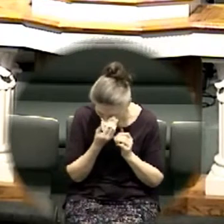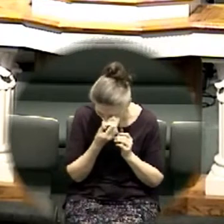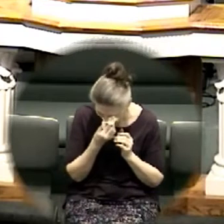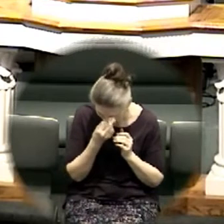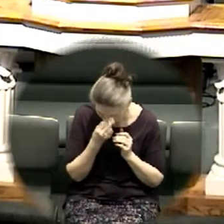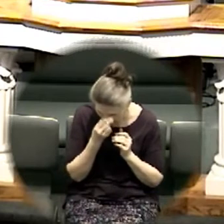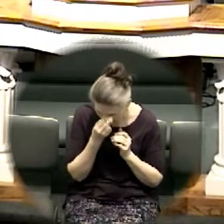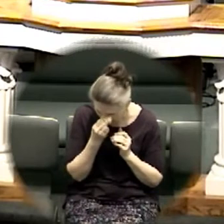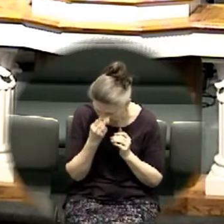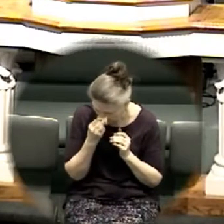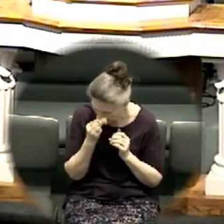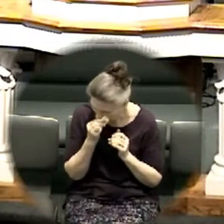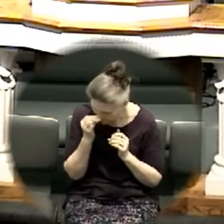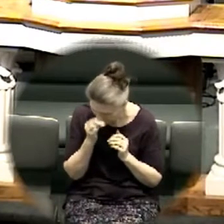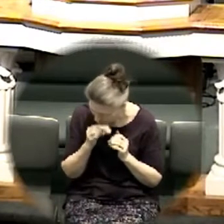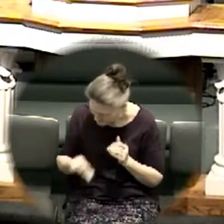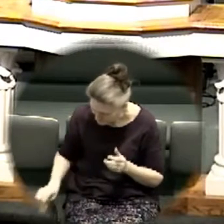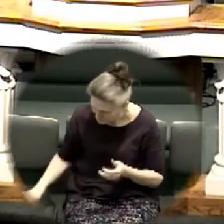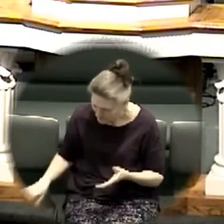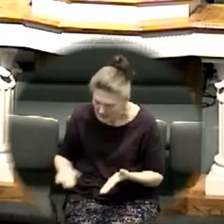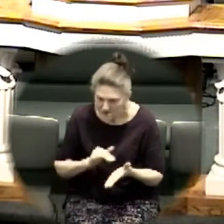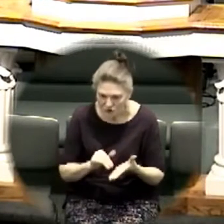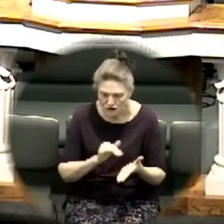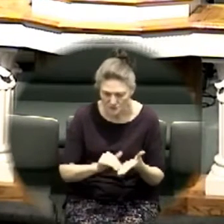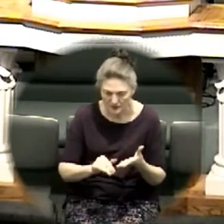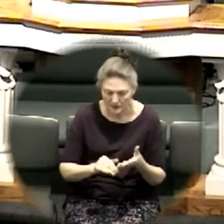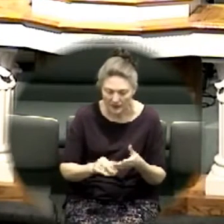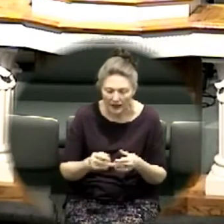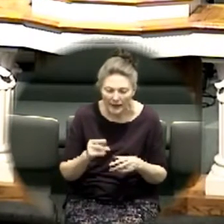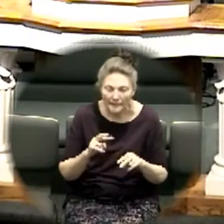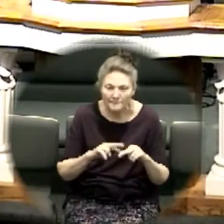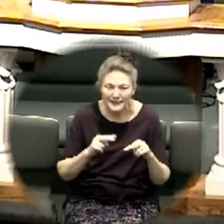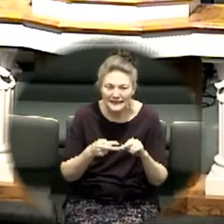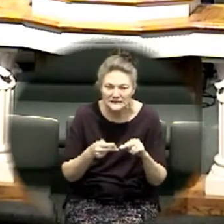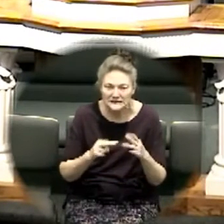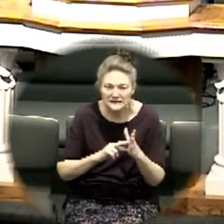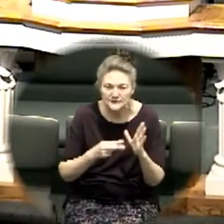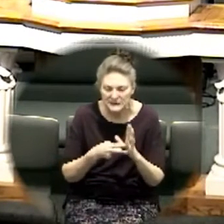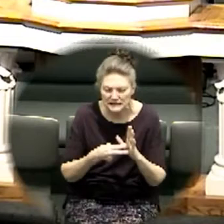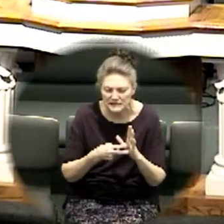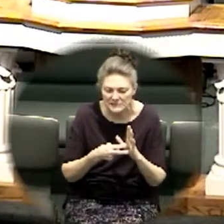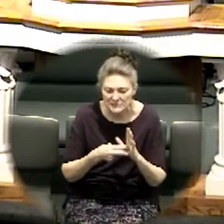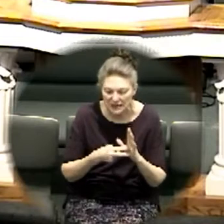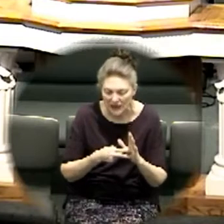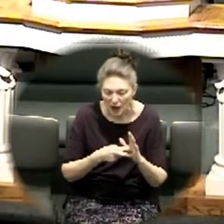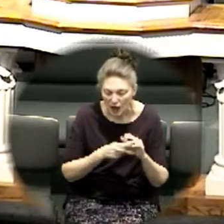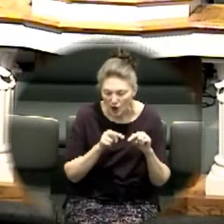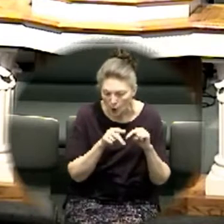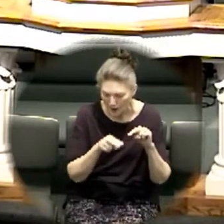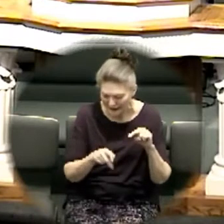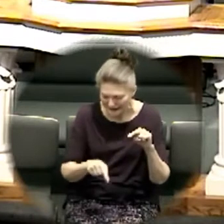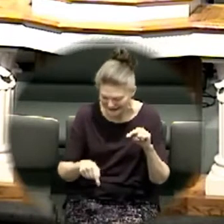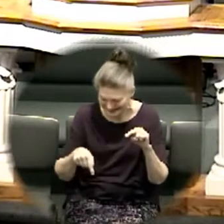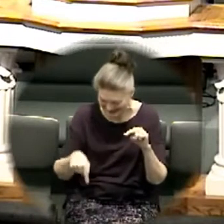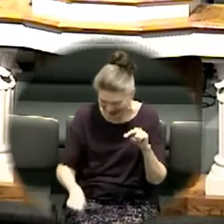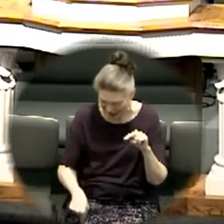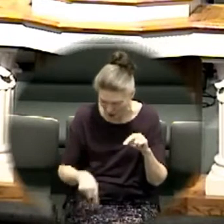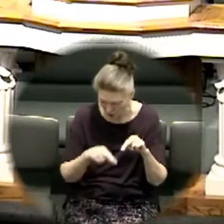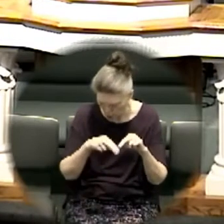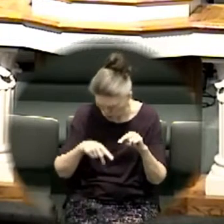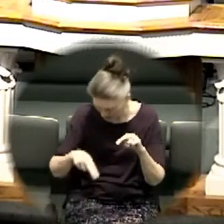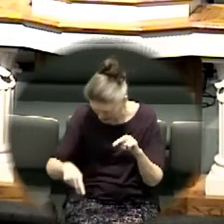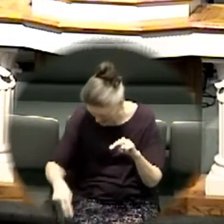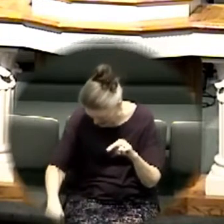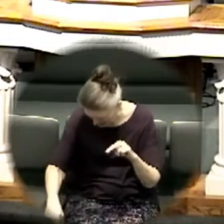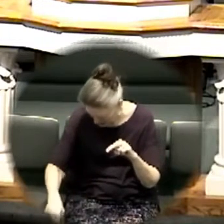we look at Jordan I found out yesterday that Jordan starts one of its